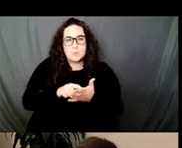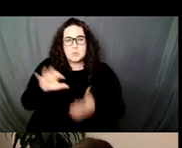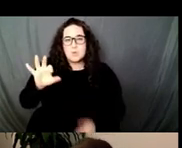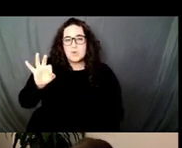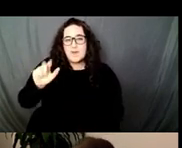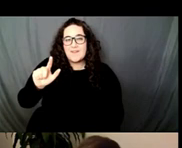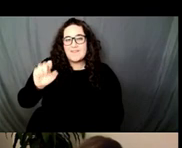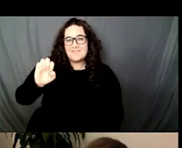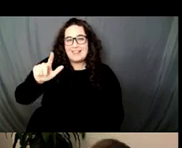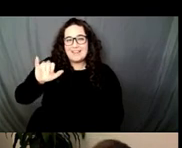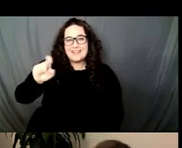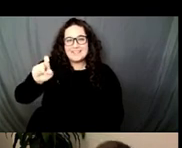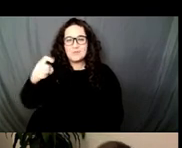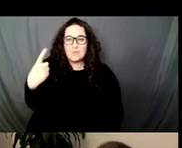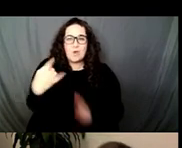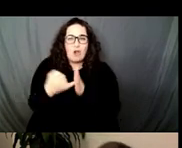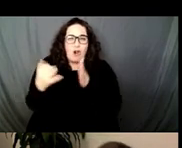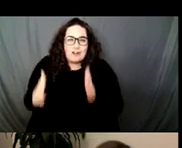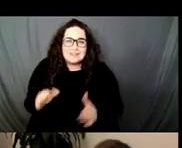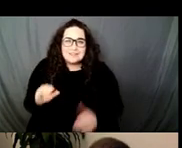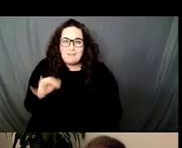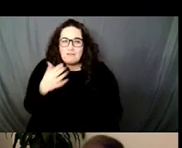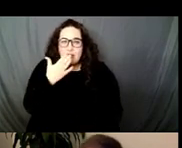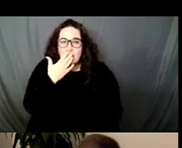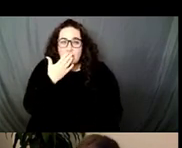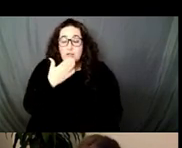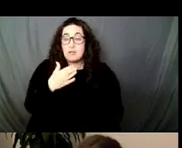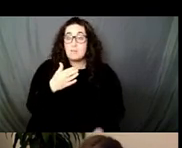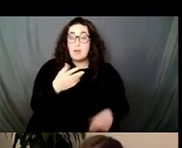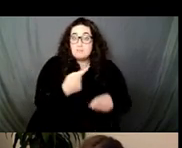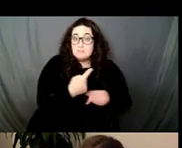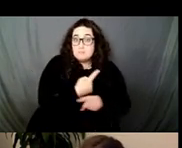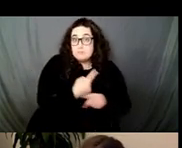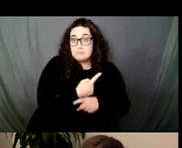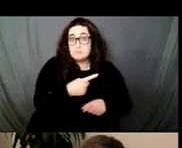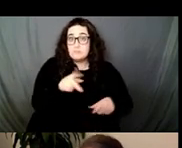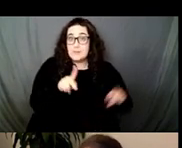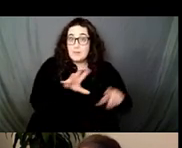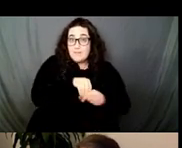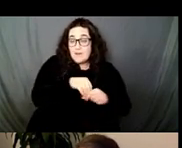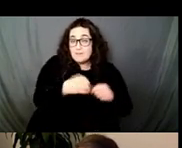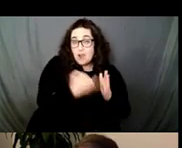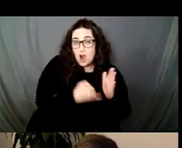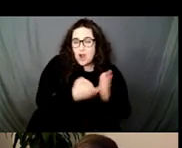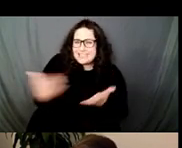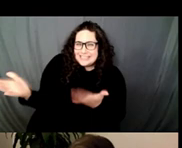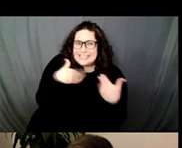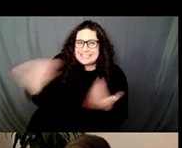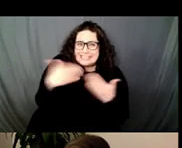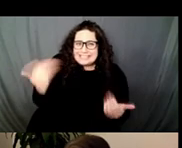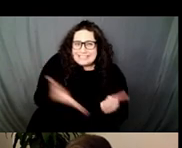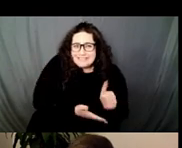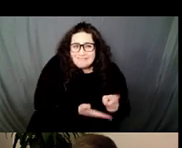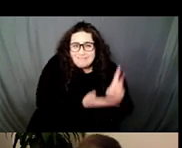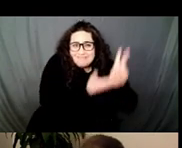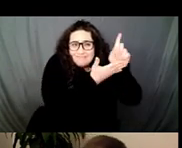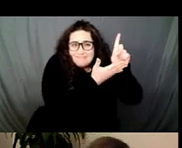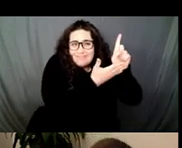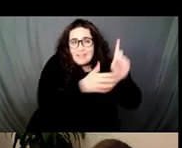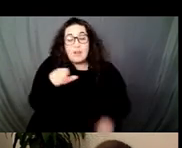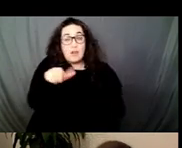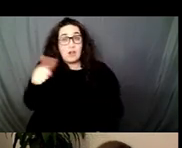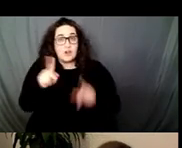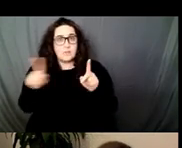curators and critics buzzed into the corridors of power while the angry, torch-and-issue-wielding others were told to go around to the service